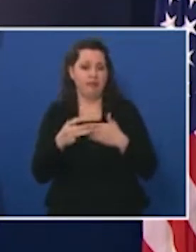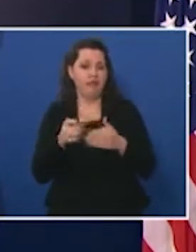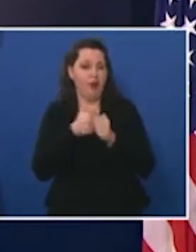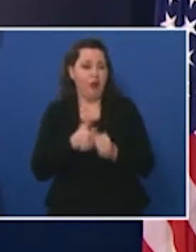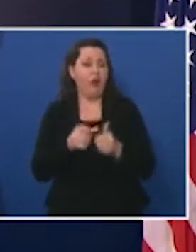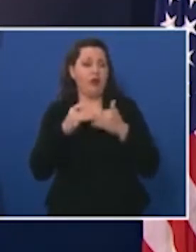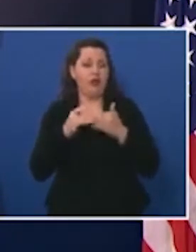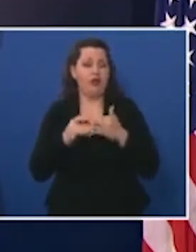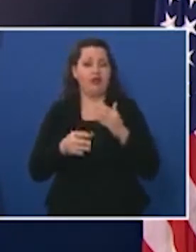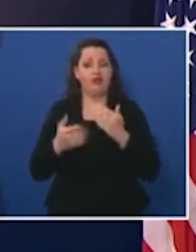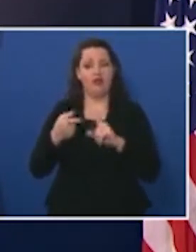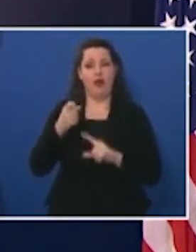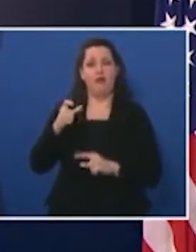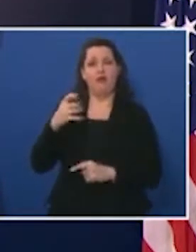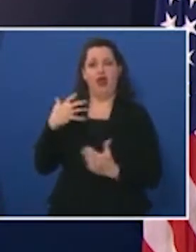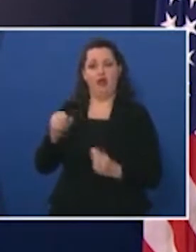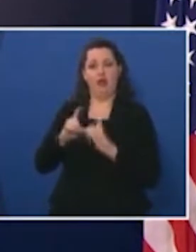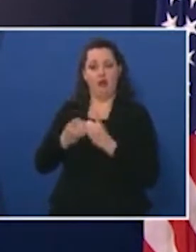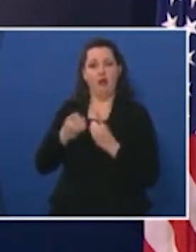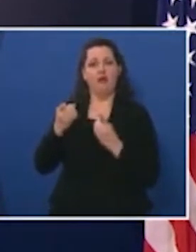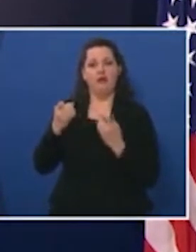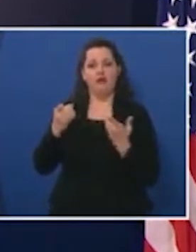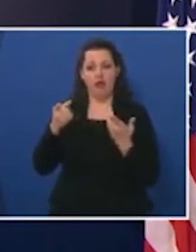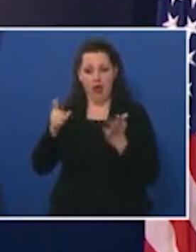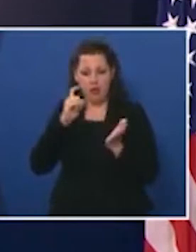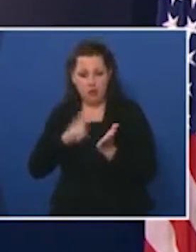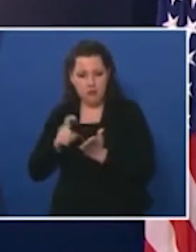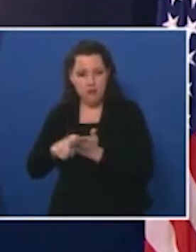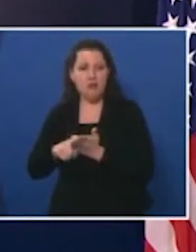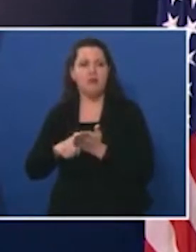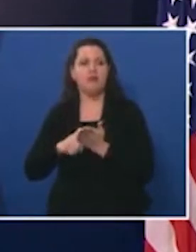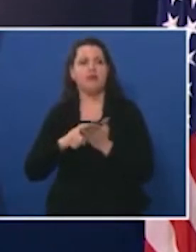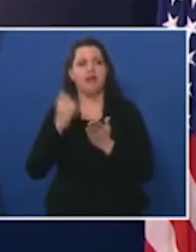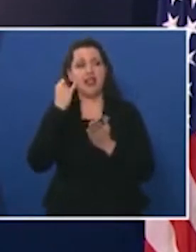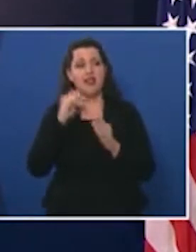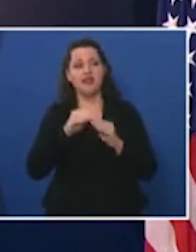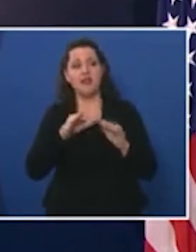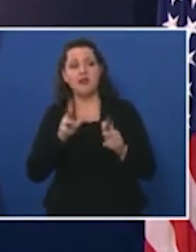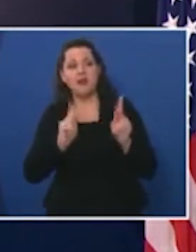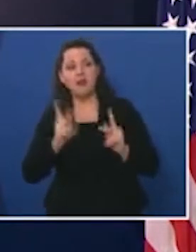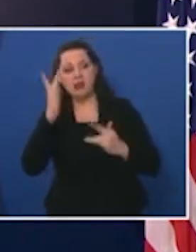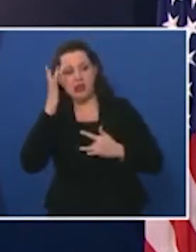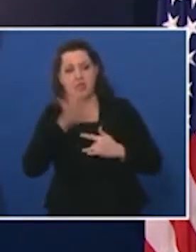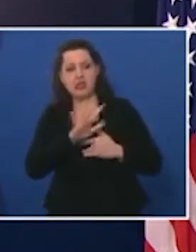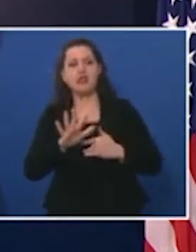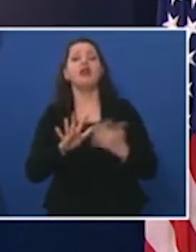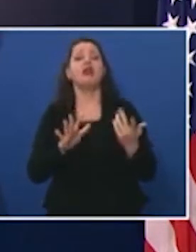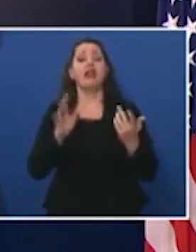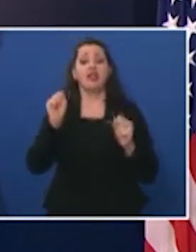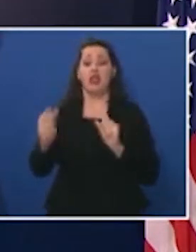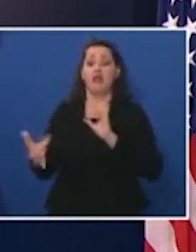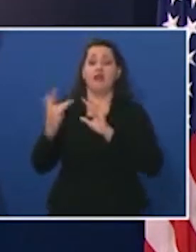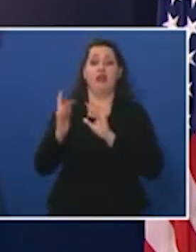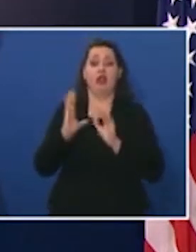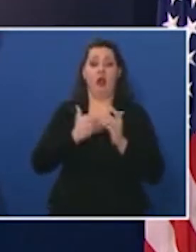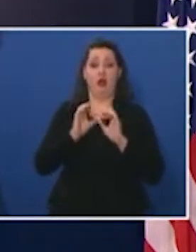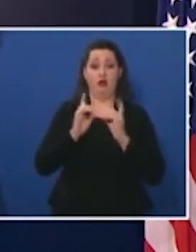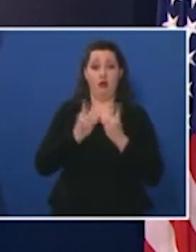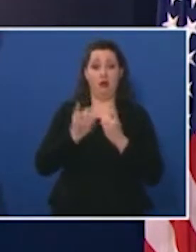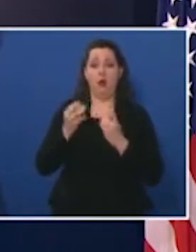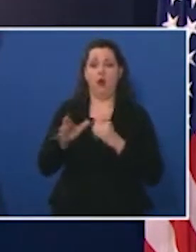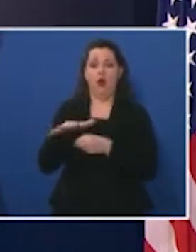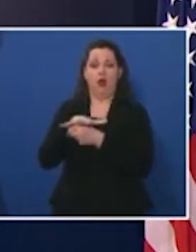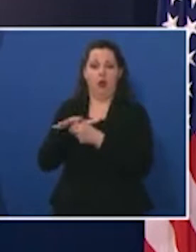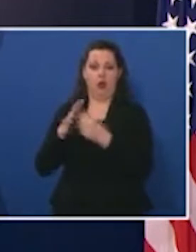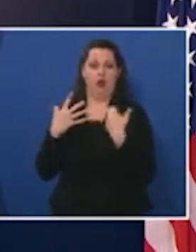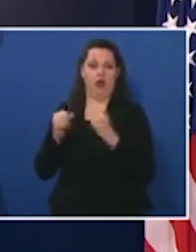of Public Health to prevent and detect outbreaks in their facilities they can reach out to our department or their local public health department at